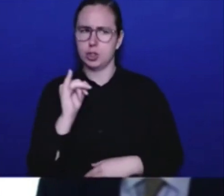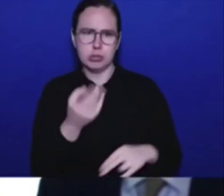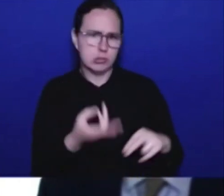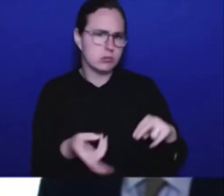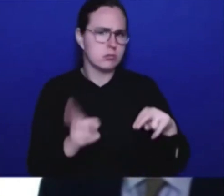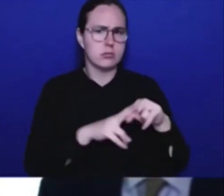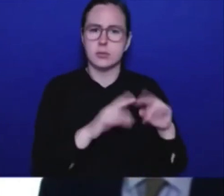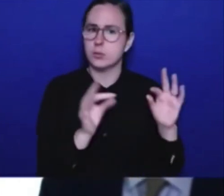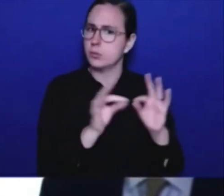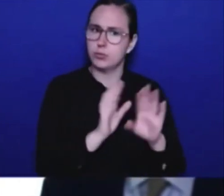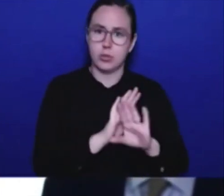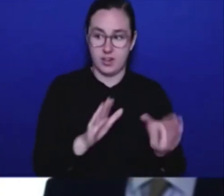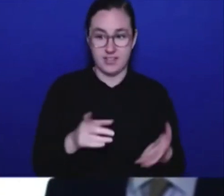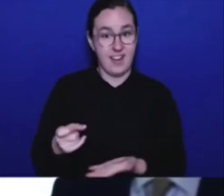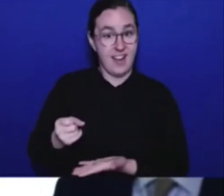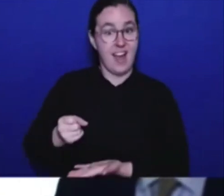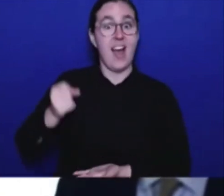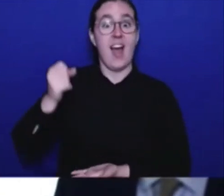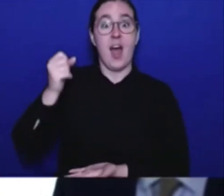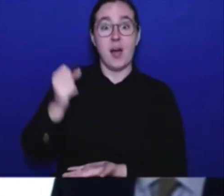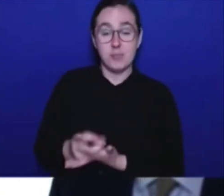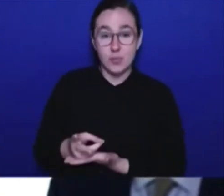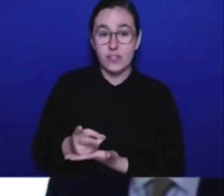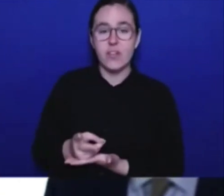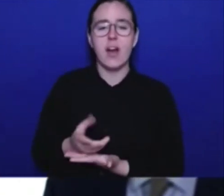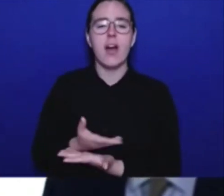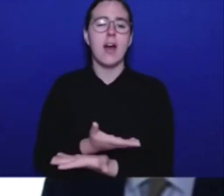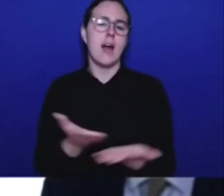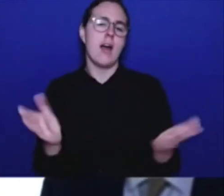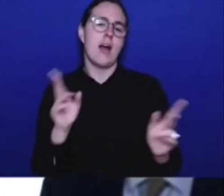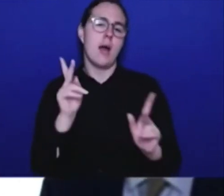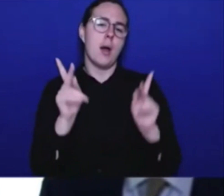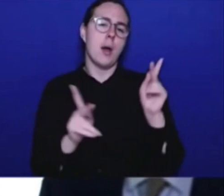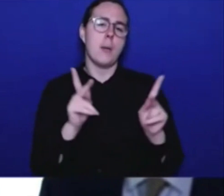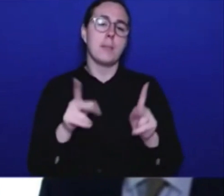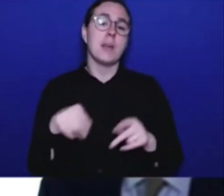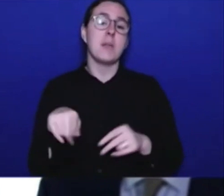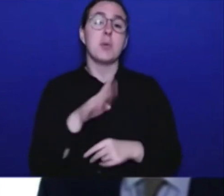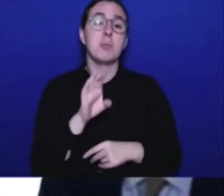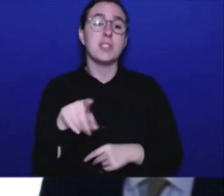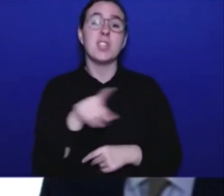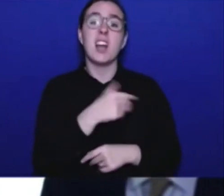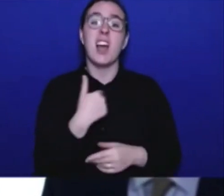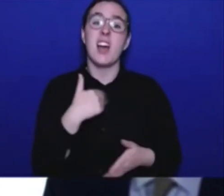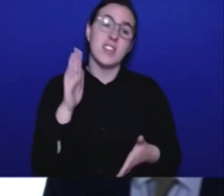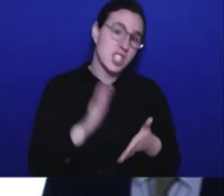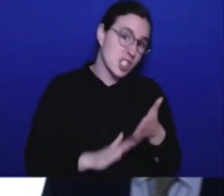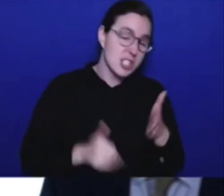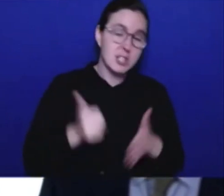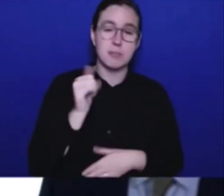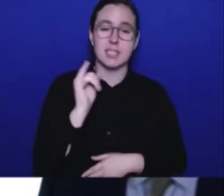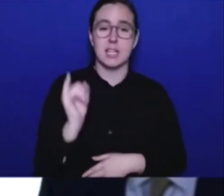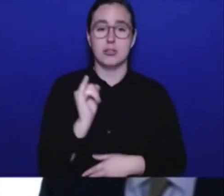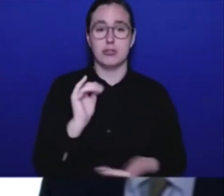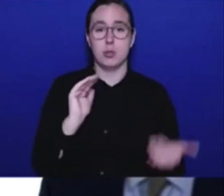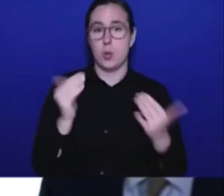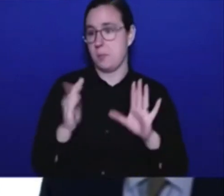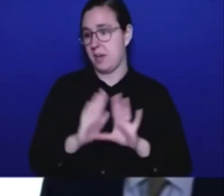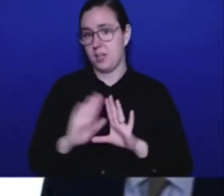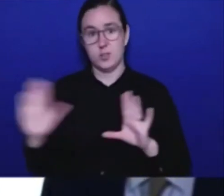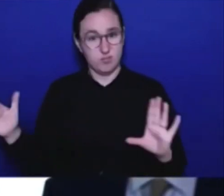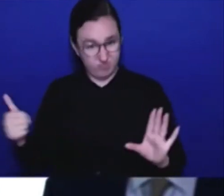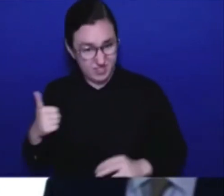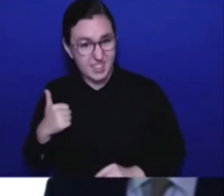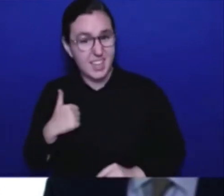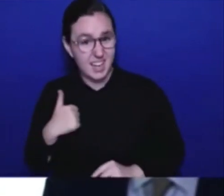from some of the lowest rates on vehicle insurance in the country. And with this latest action, basic insurance rates will now be at their